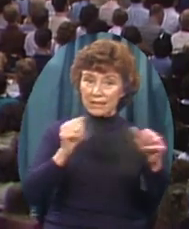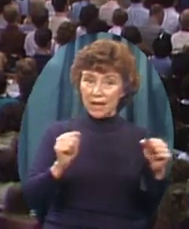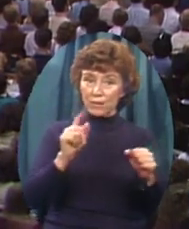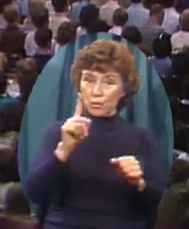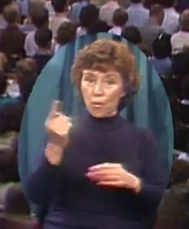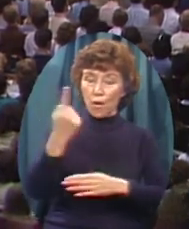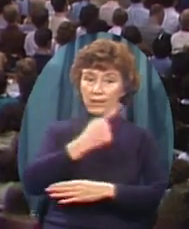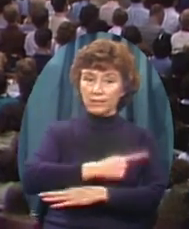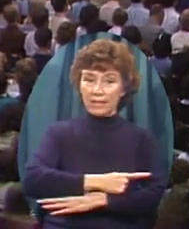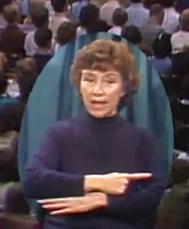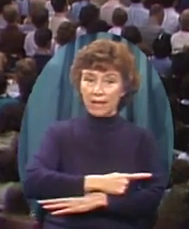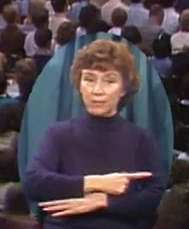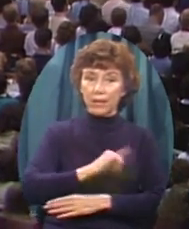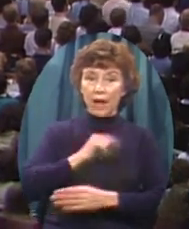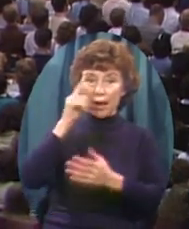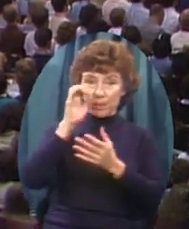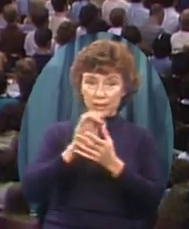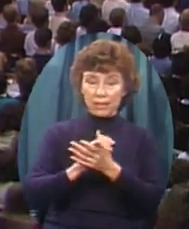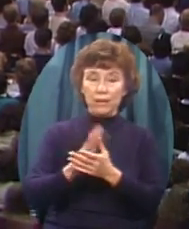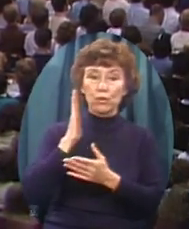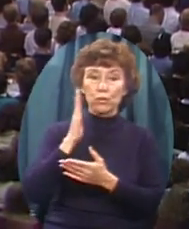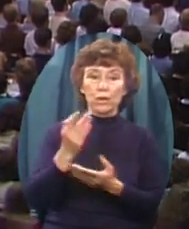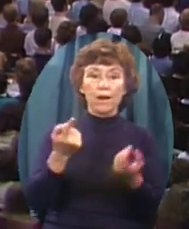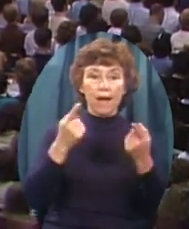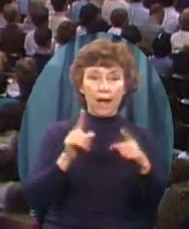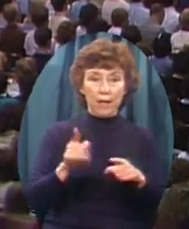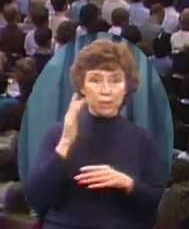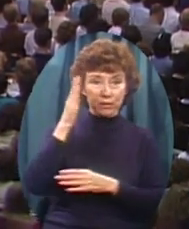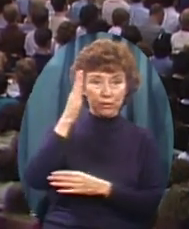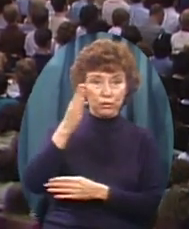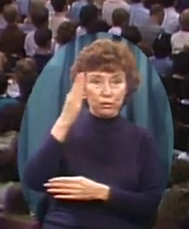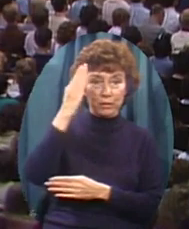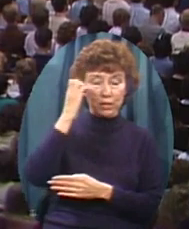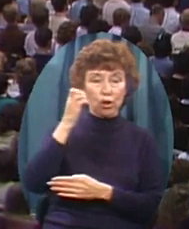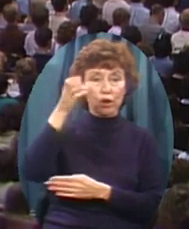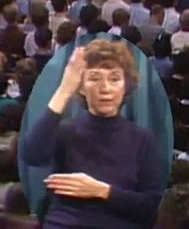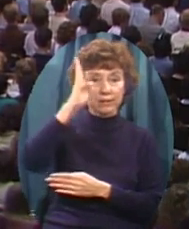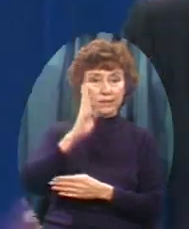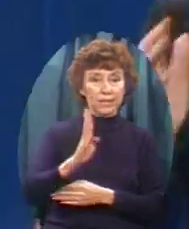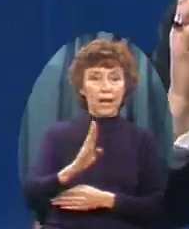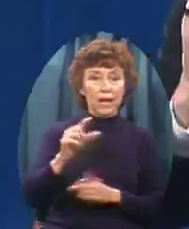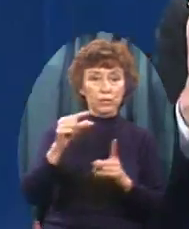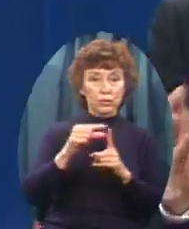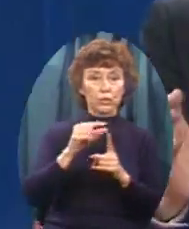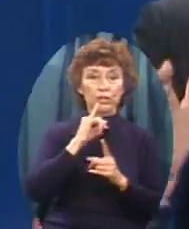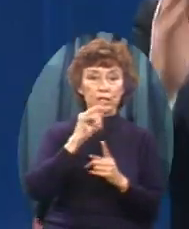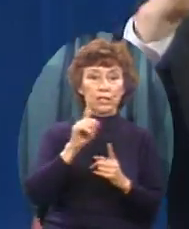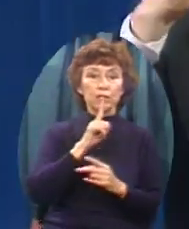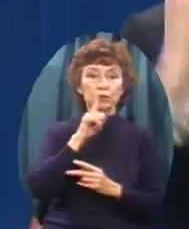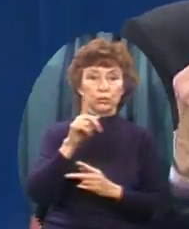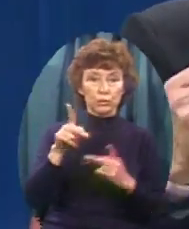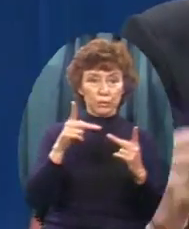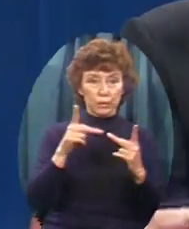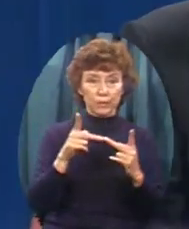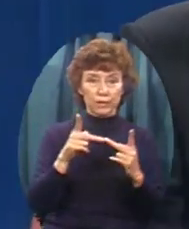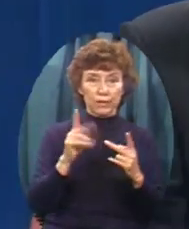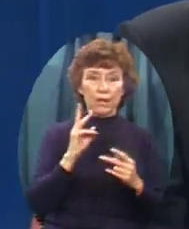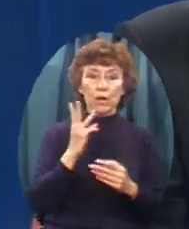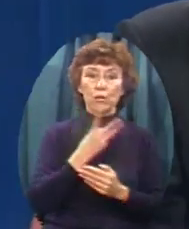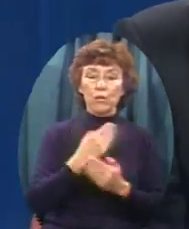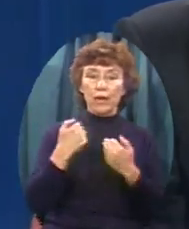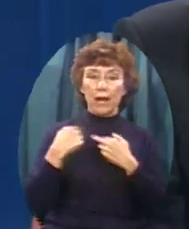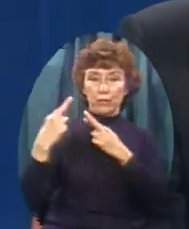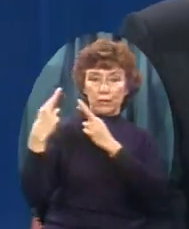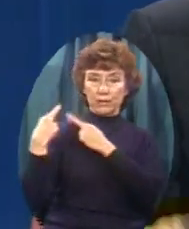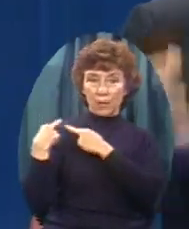the son of a prophet But I believe God keeps his word And I believe Until then We have an obligation To commit ourselves